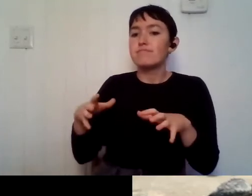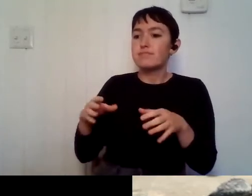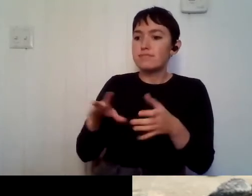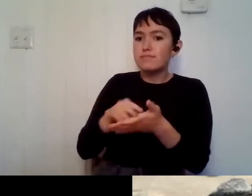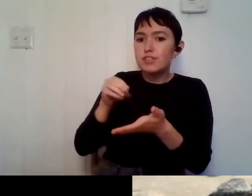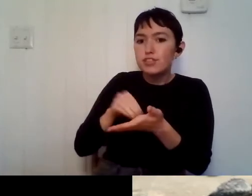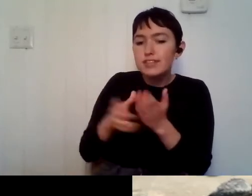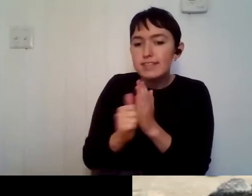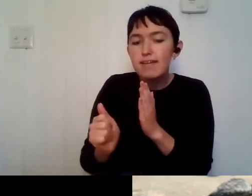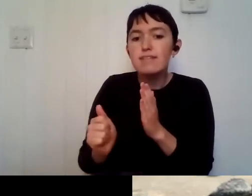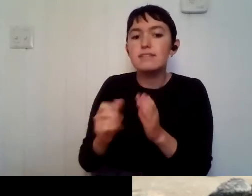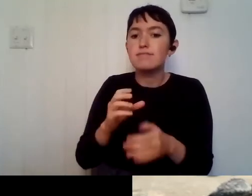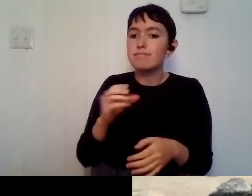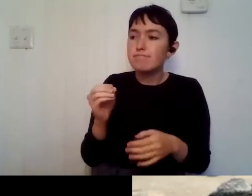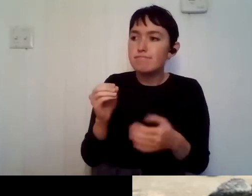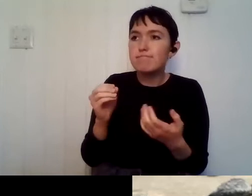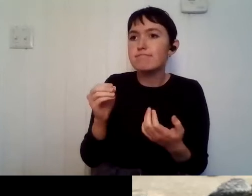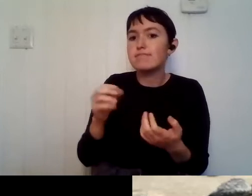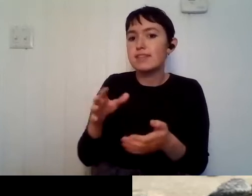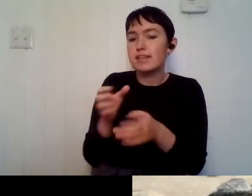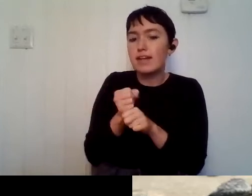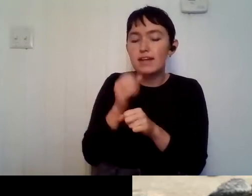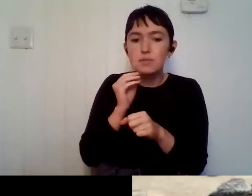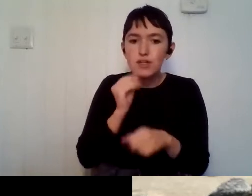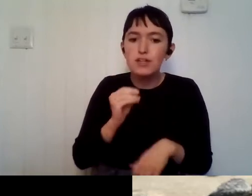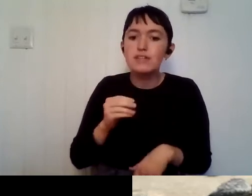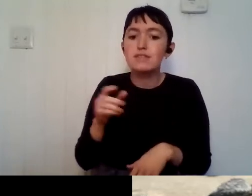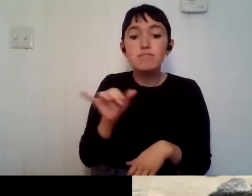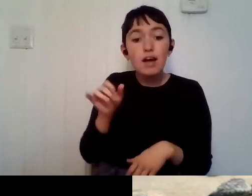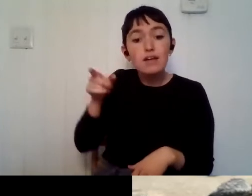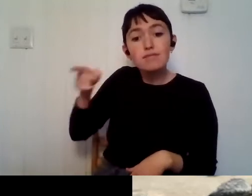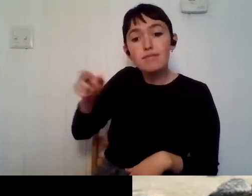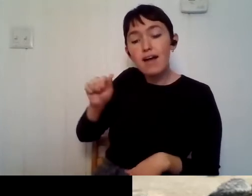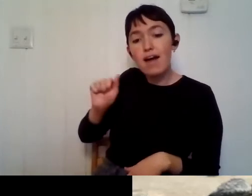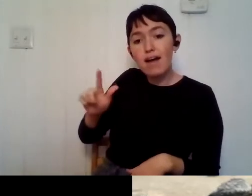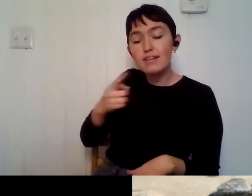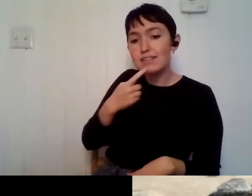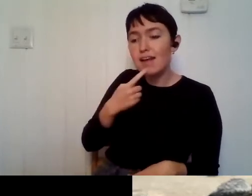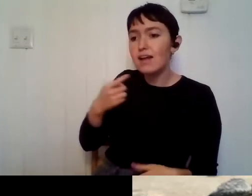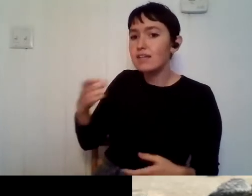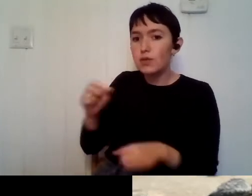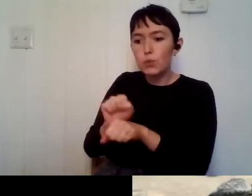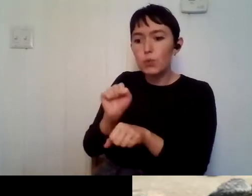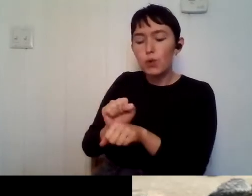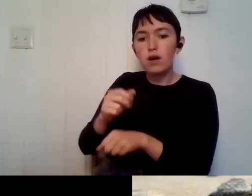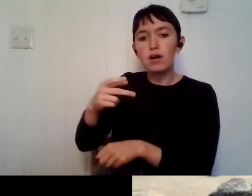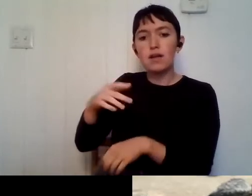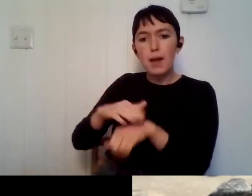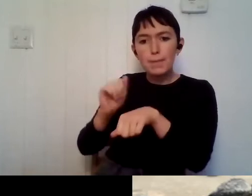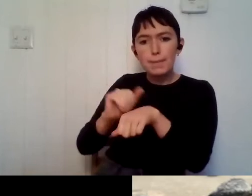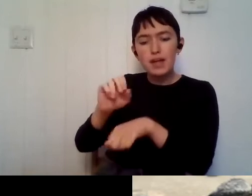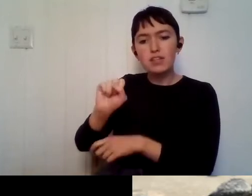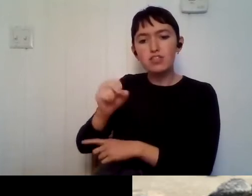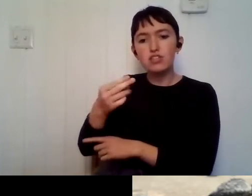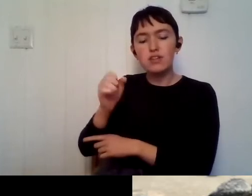you know, he worked at a pet shelter and he worked on a farm and like those sorts of things, um, you don't have to be near the